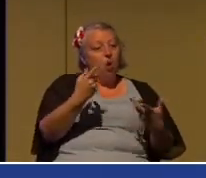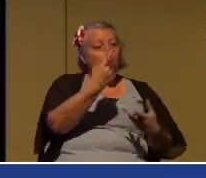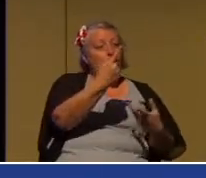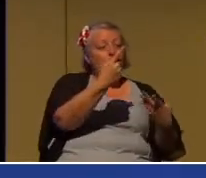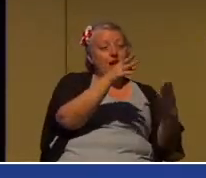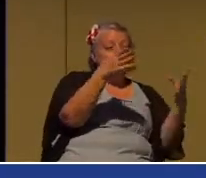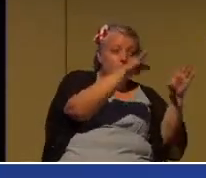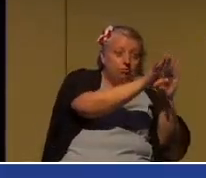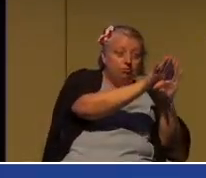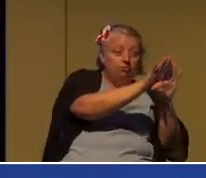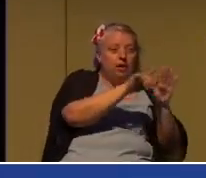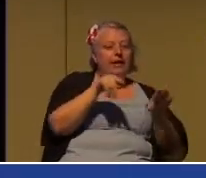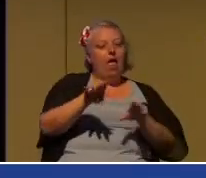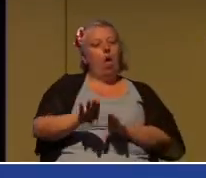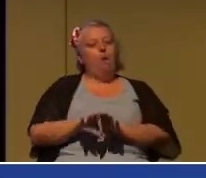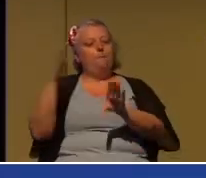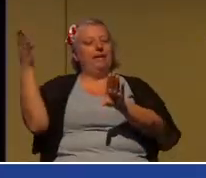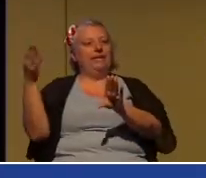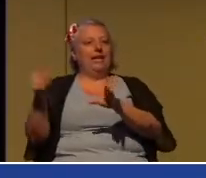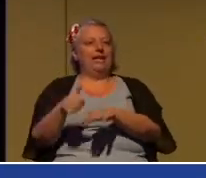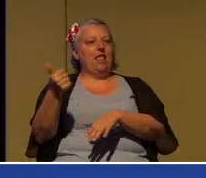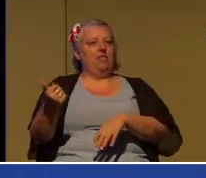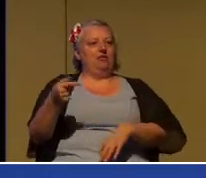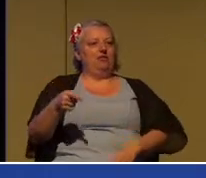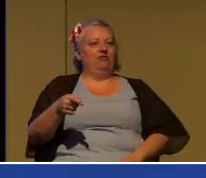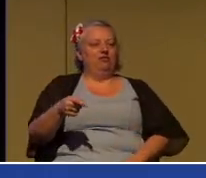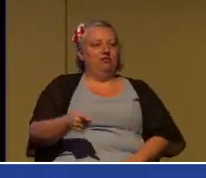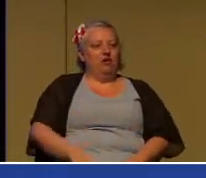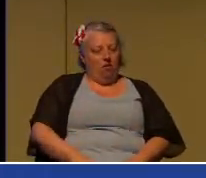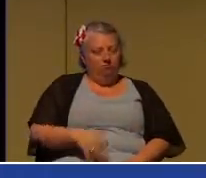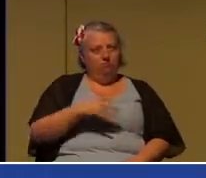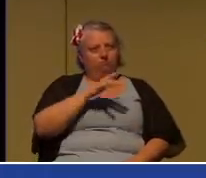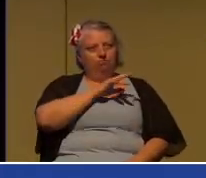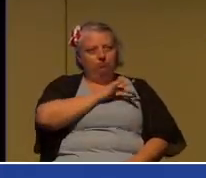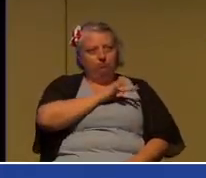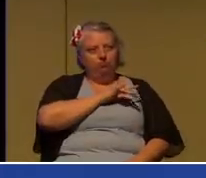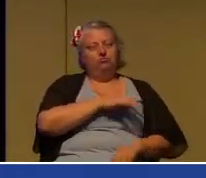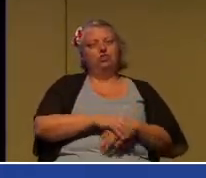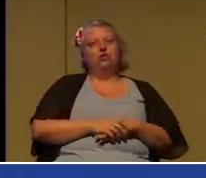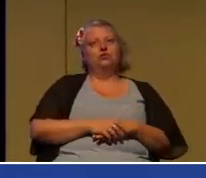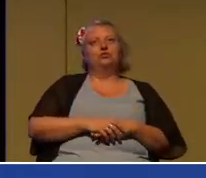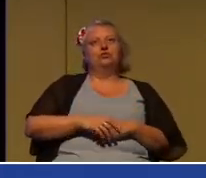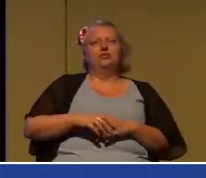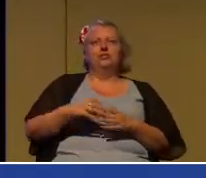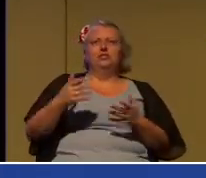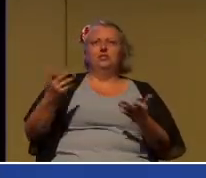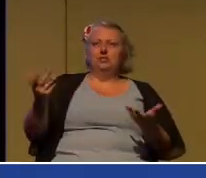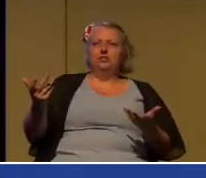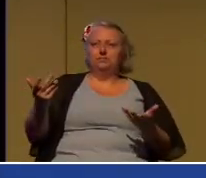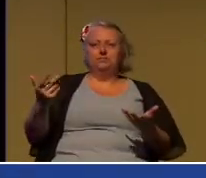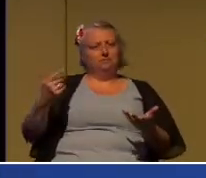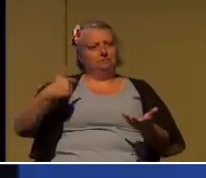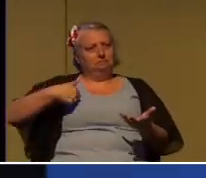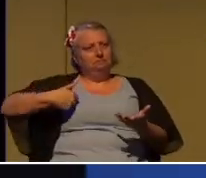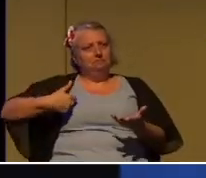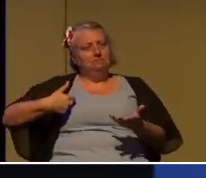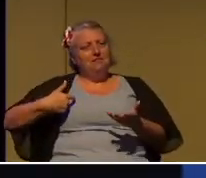you know, I like it here in Ephesus. There's such nice folks and such great things are happening. I want to retire here.